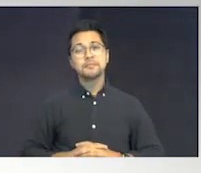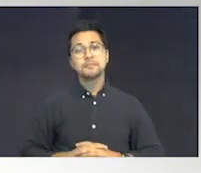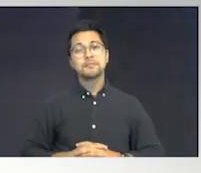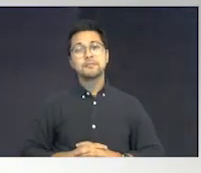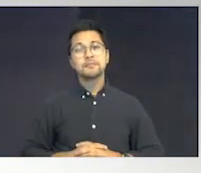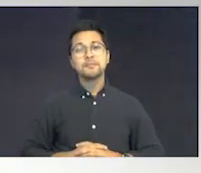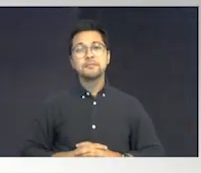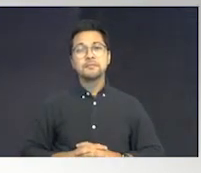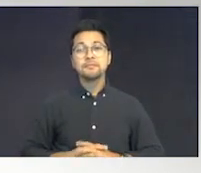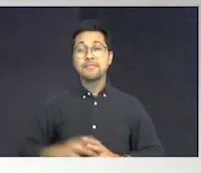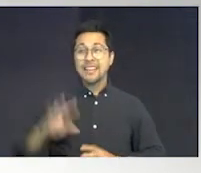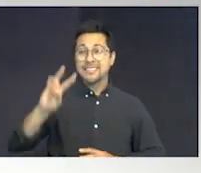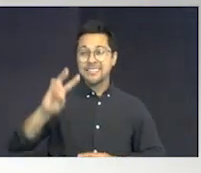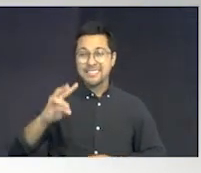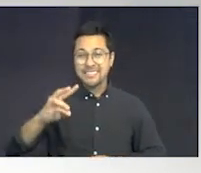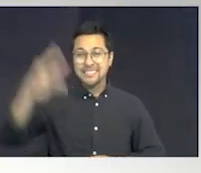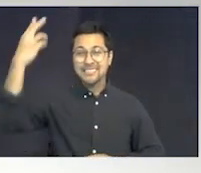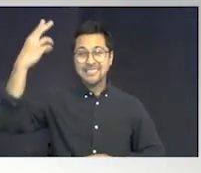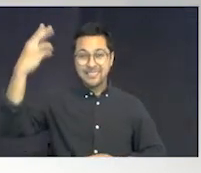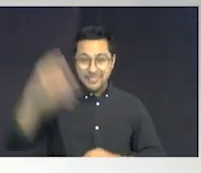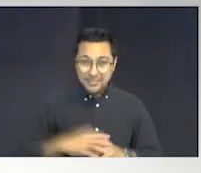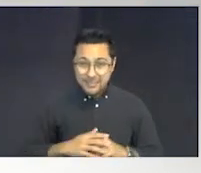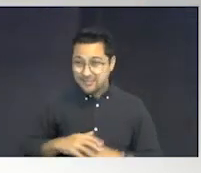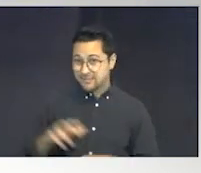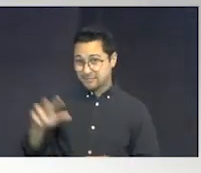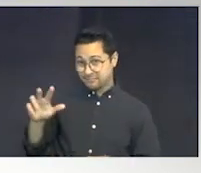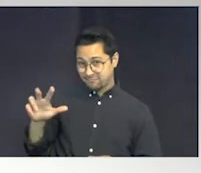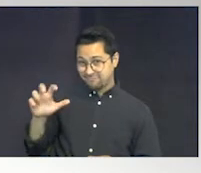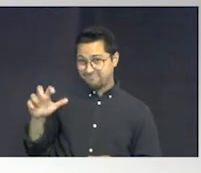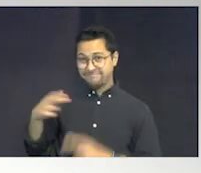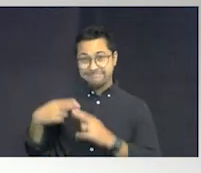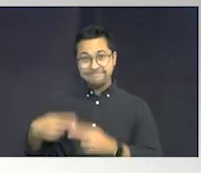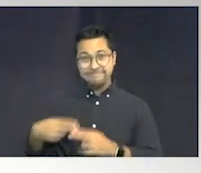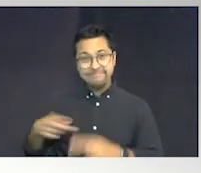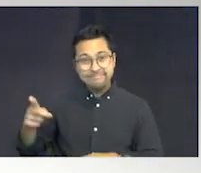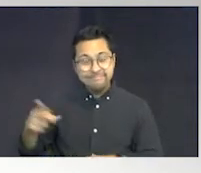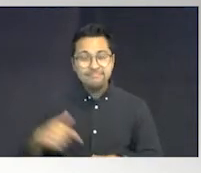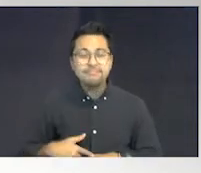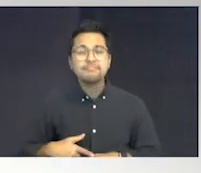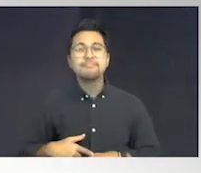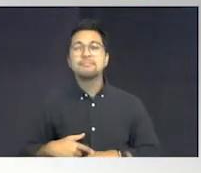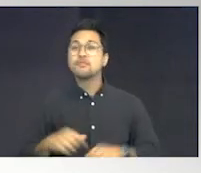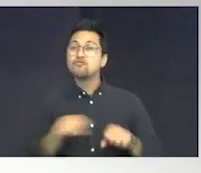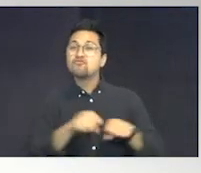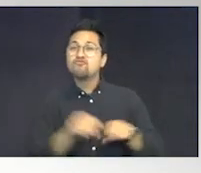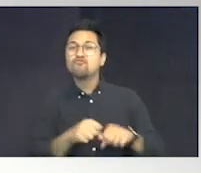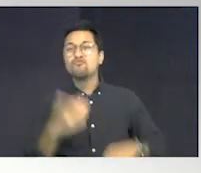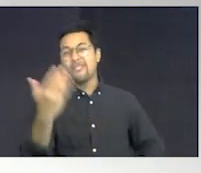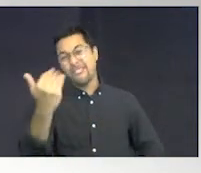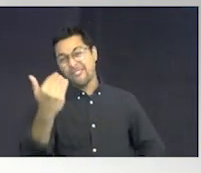Six, six. 300 pounds. Size 15 shoe.